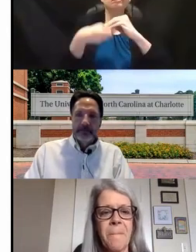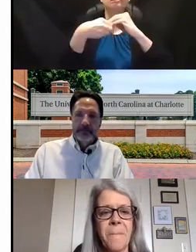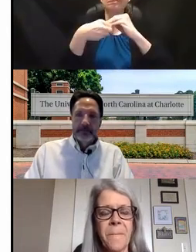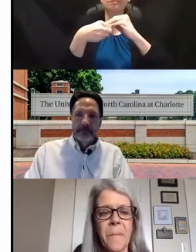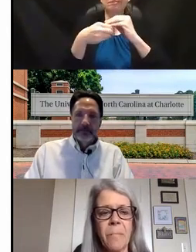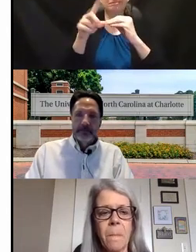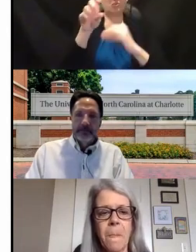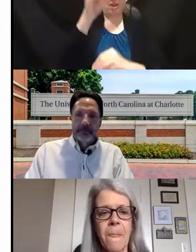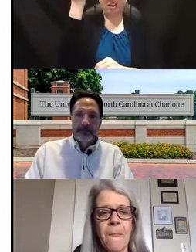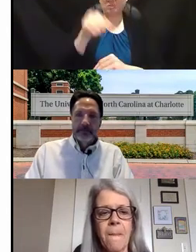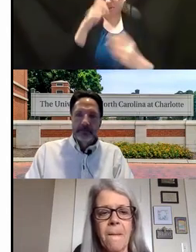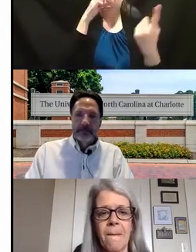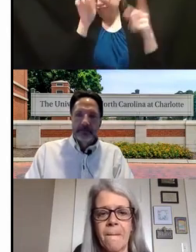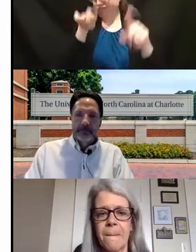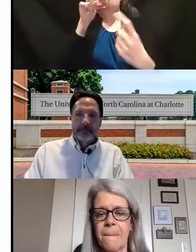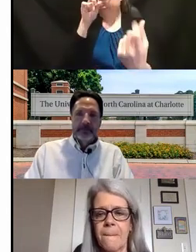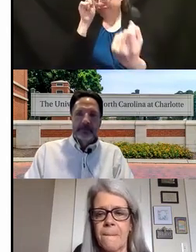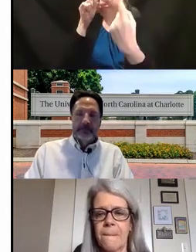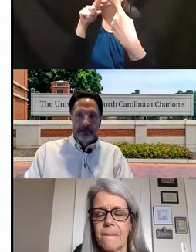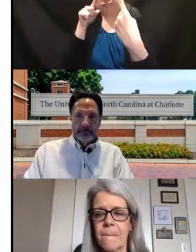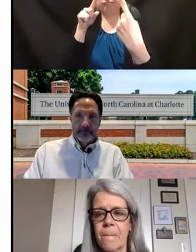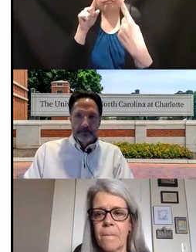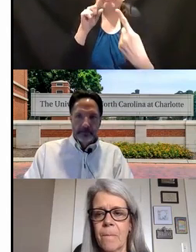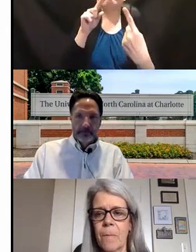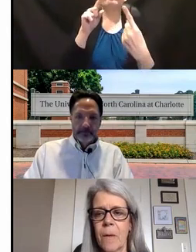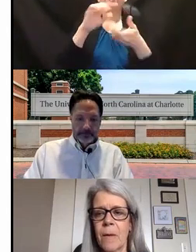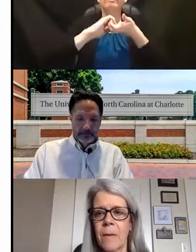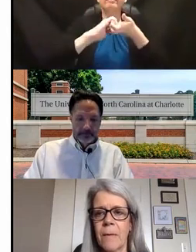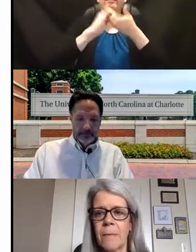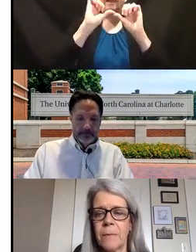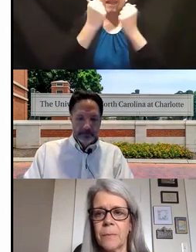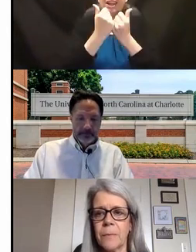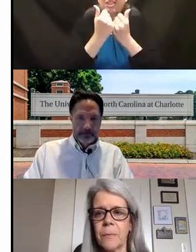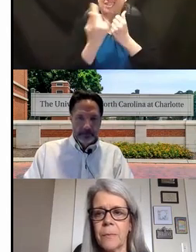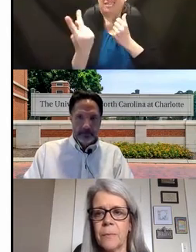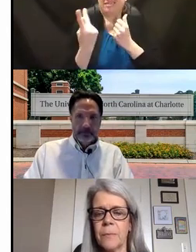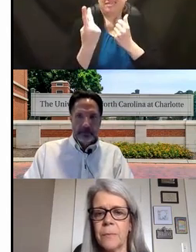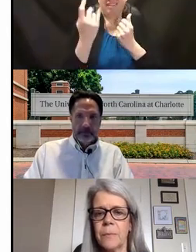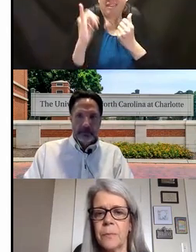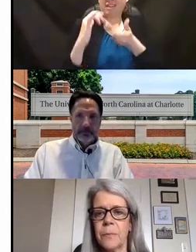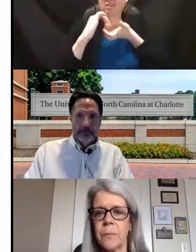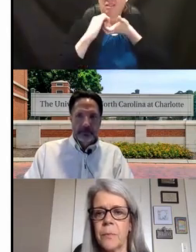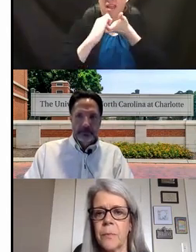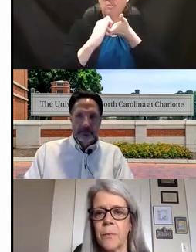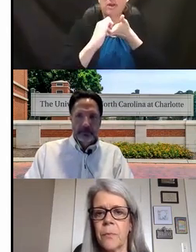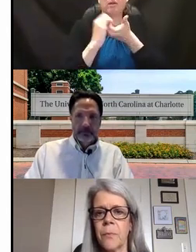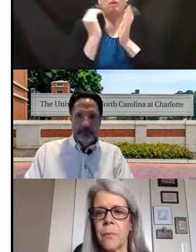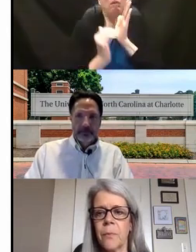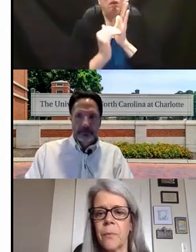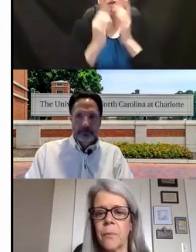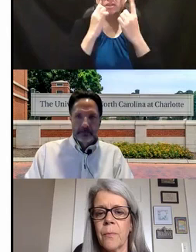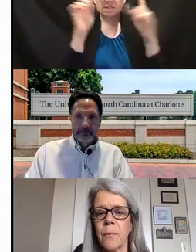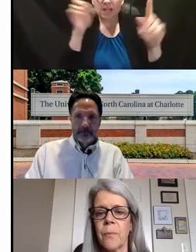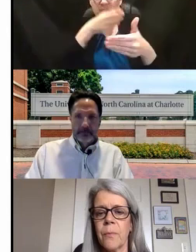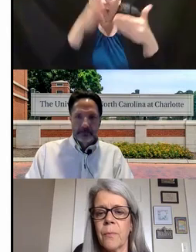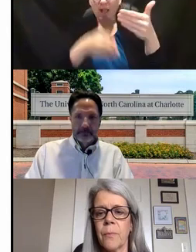% agree with what Kirsten just said. Interagency collaboration, it's such a huge component for when we're having successful outcomes